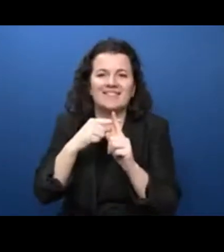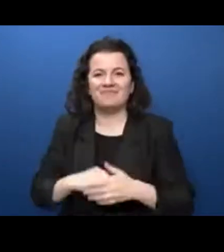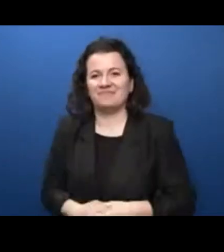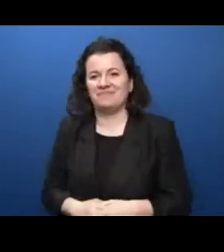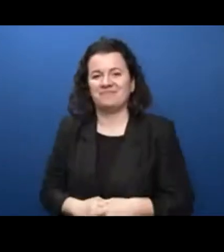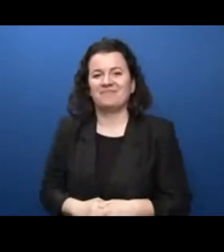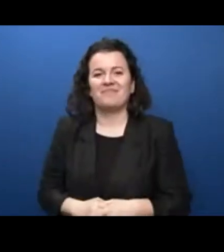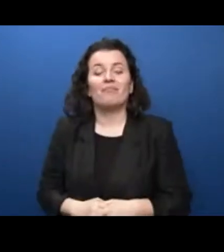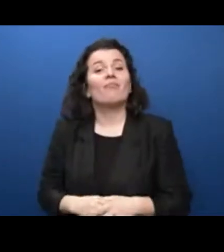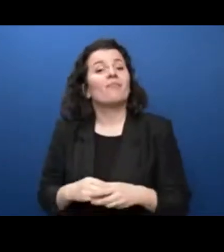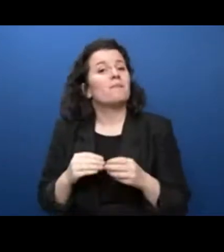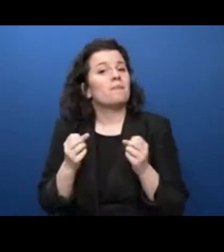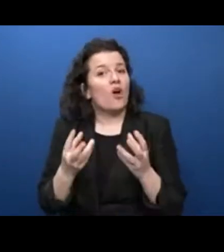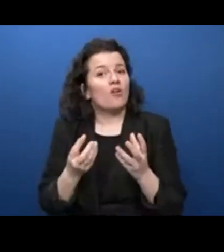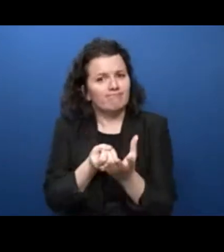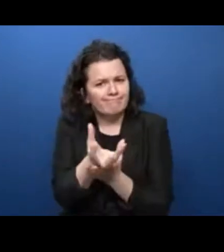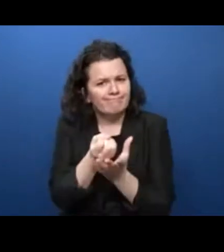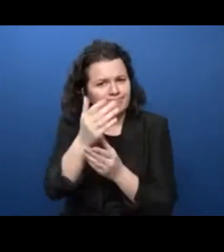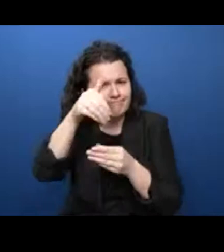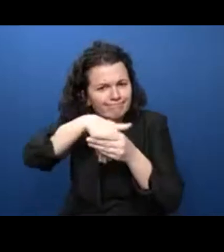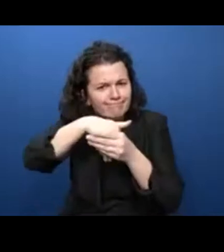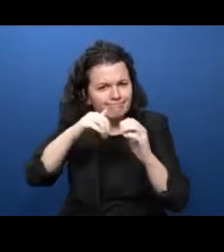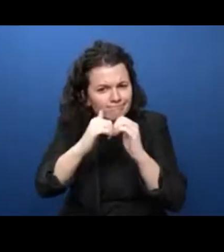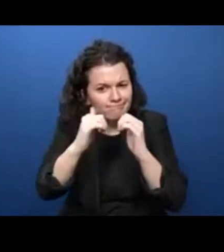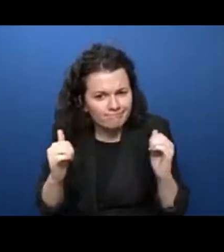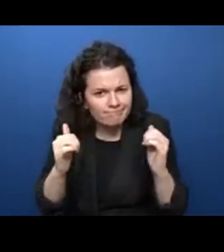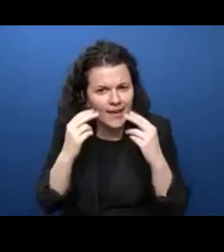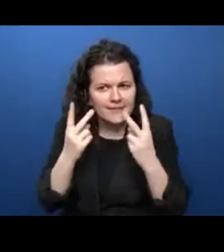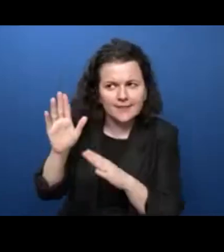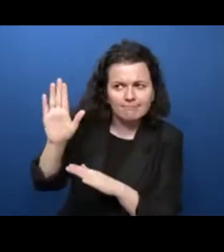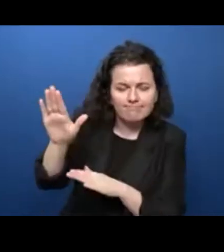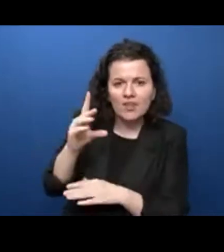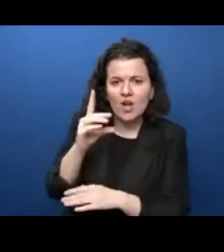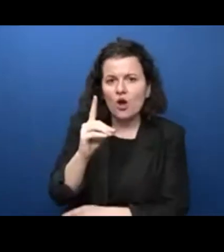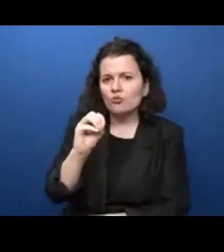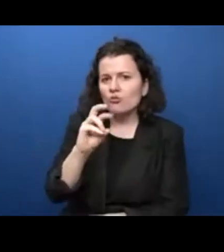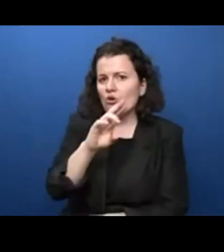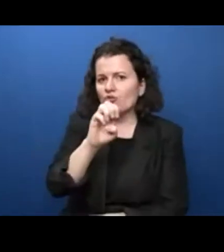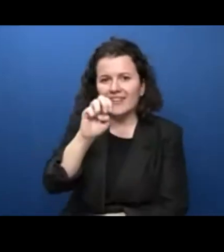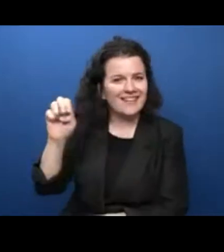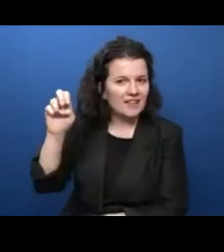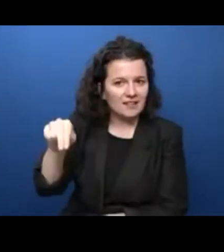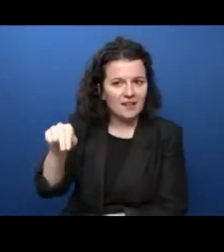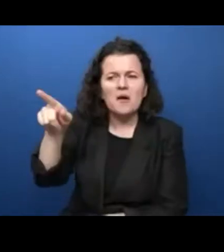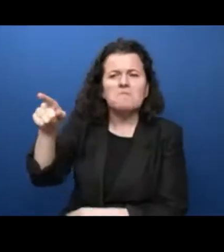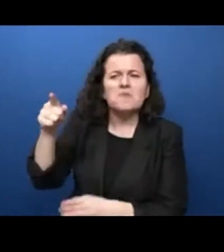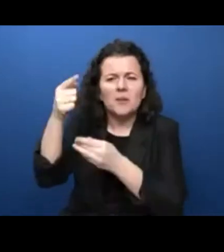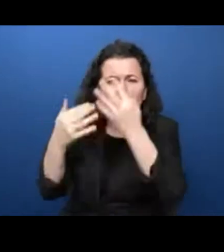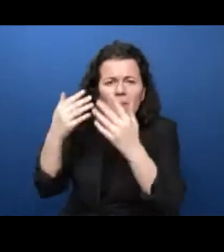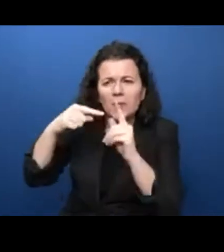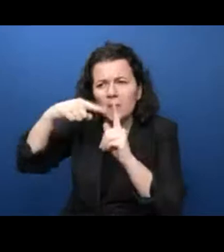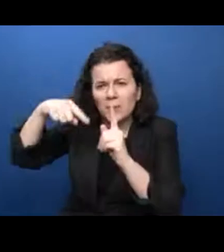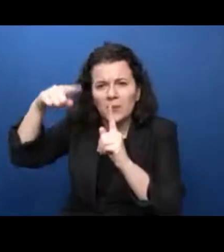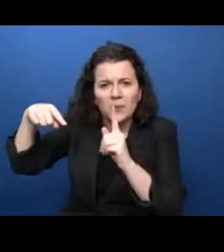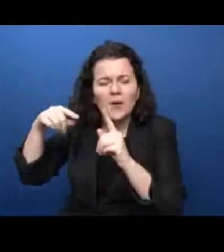data, we're going to go to the data room with Doreen, who's going to tell us a little more about the facts and figures of digital inclusion.